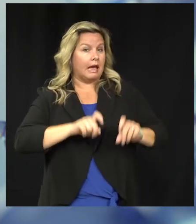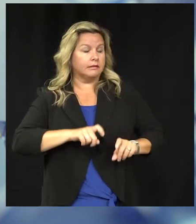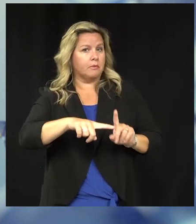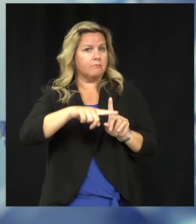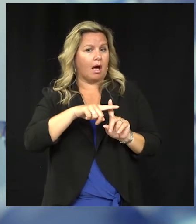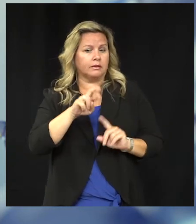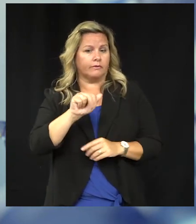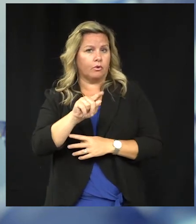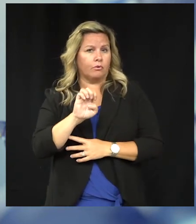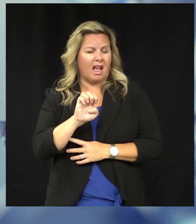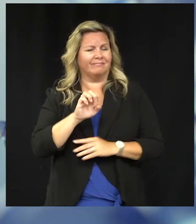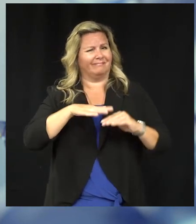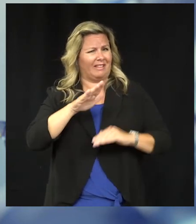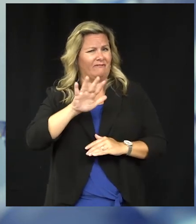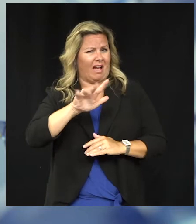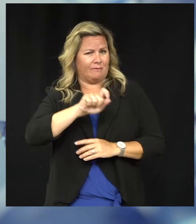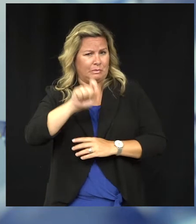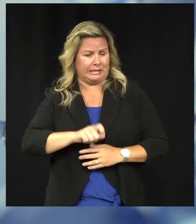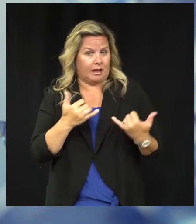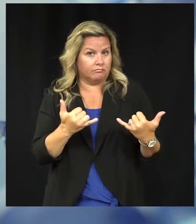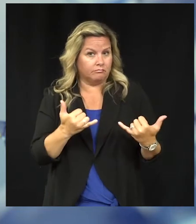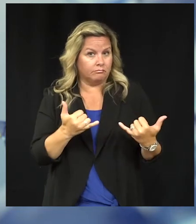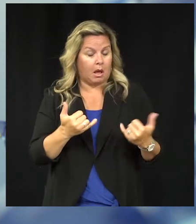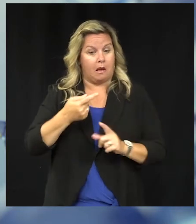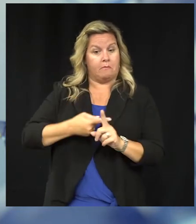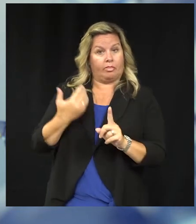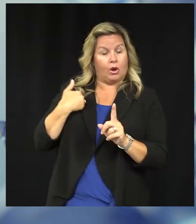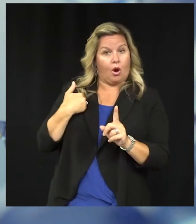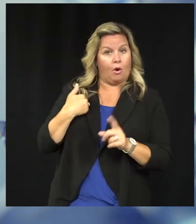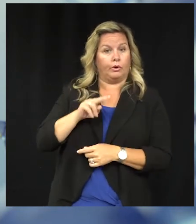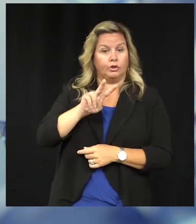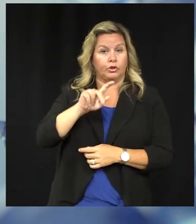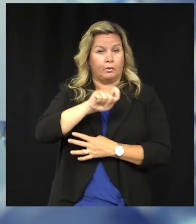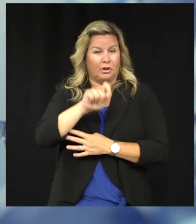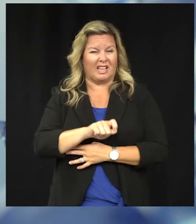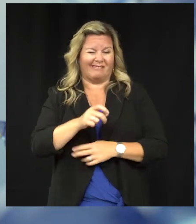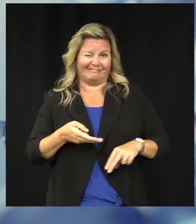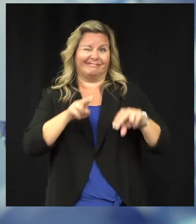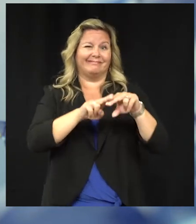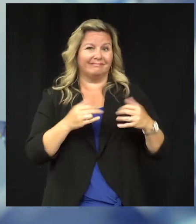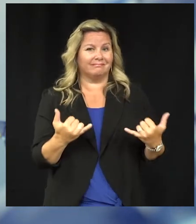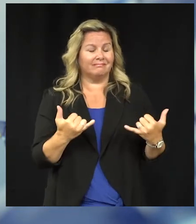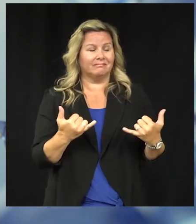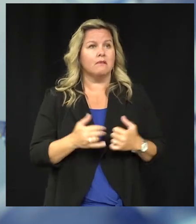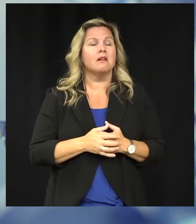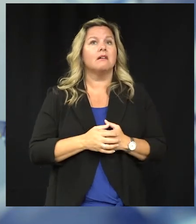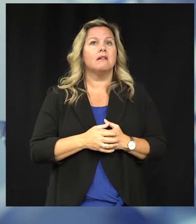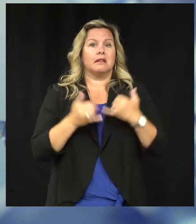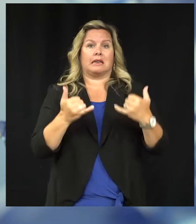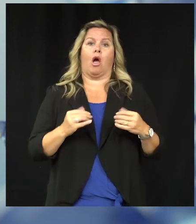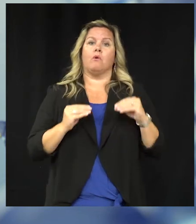5% at this time. About a month ago we were around 2%. We're also seeing more and more